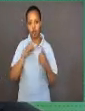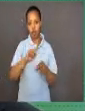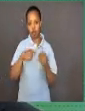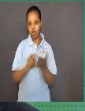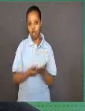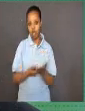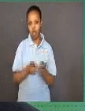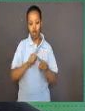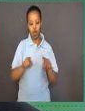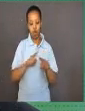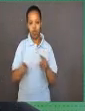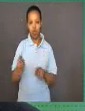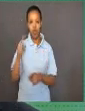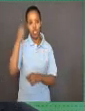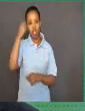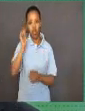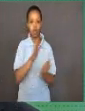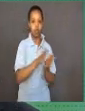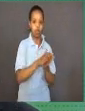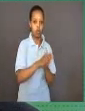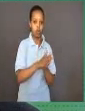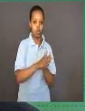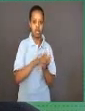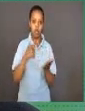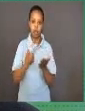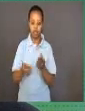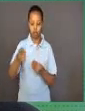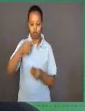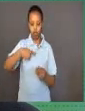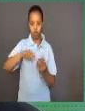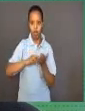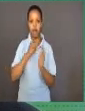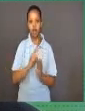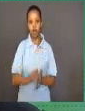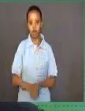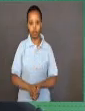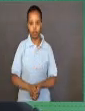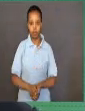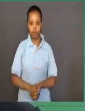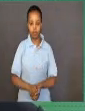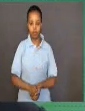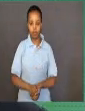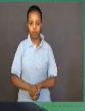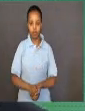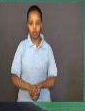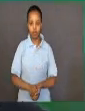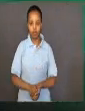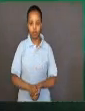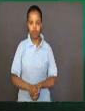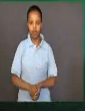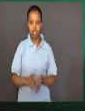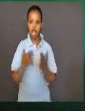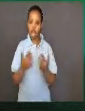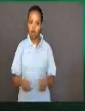schools of thought on this subject. Let us look at